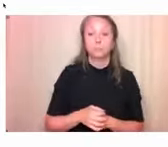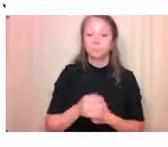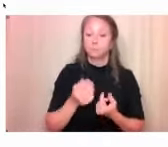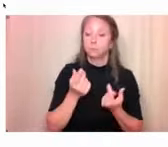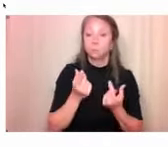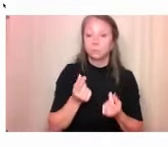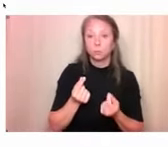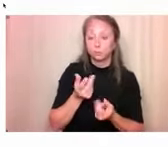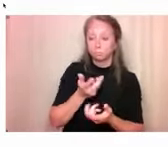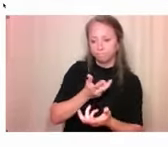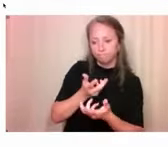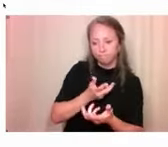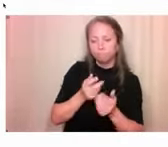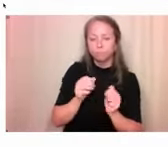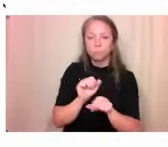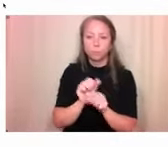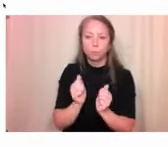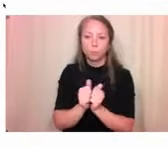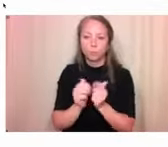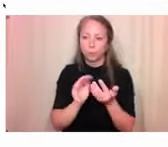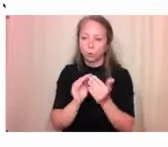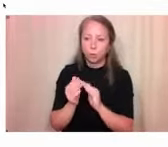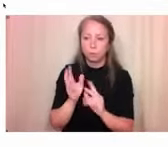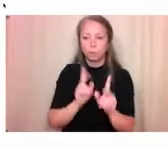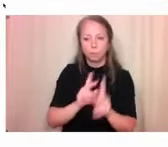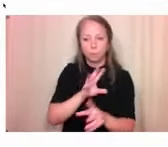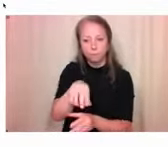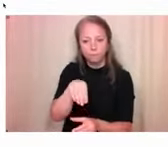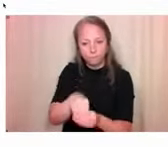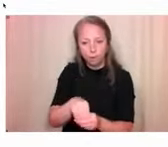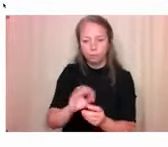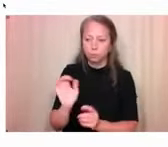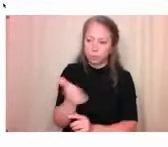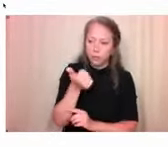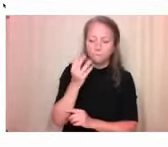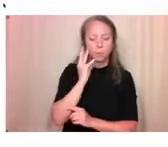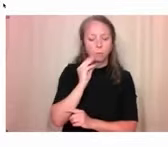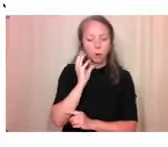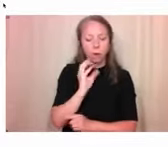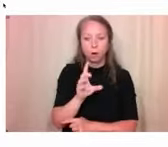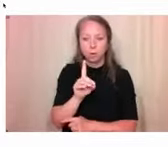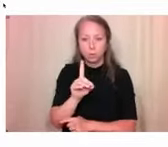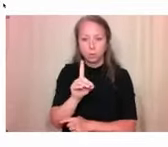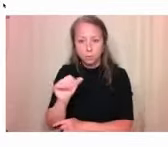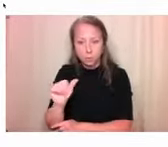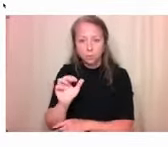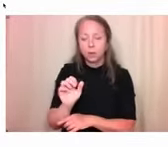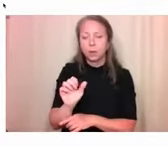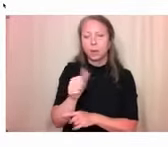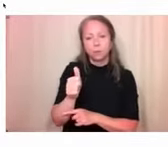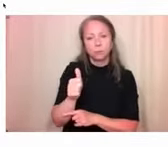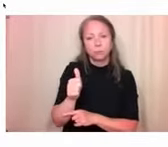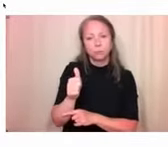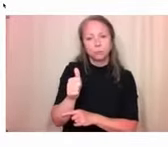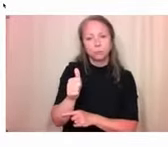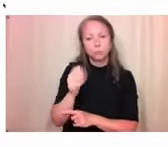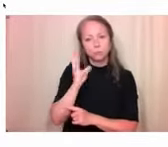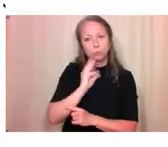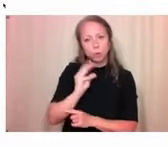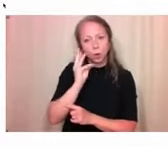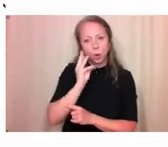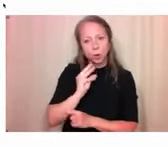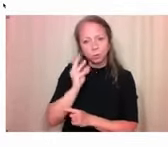of disability and other inequities in the built environment, and who then share their experiences with us.